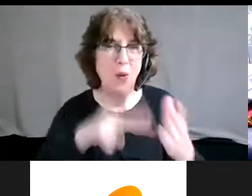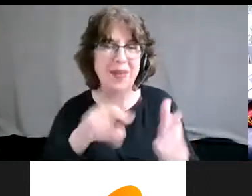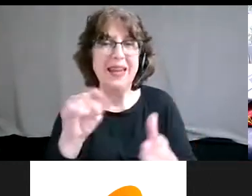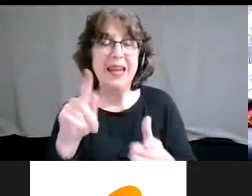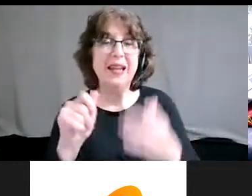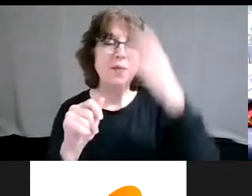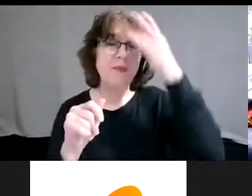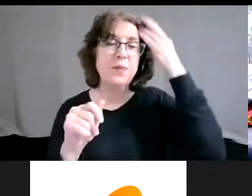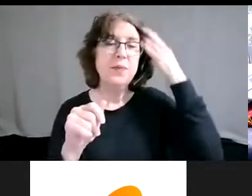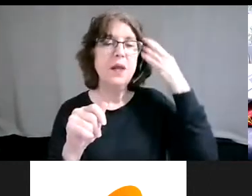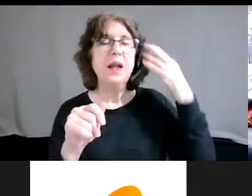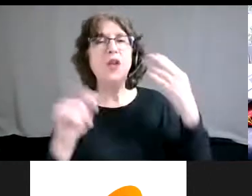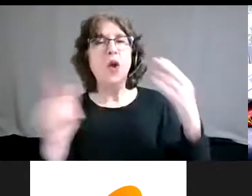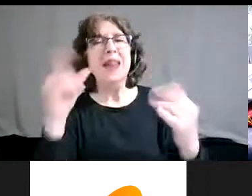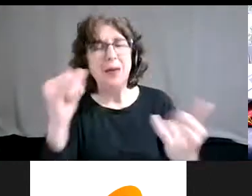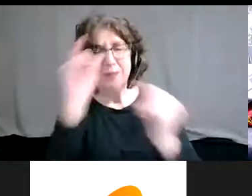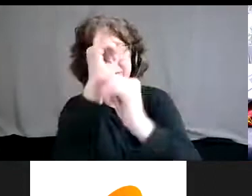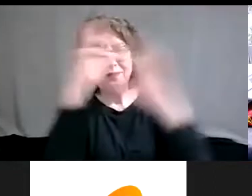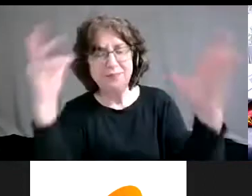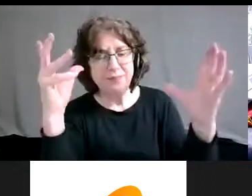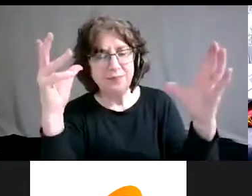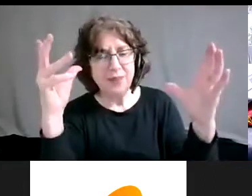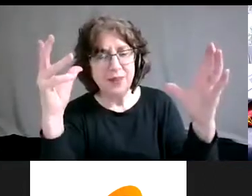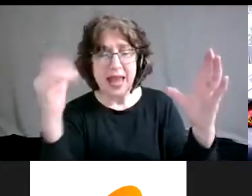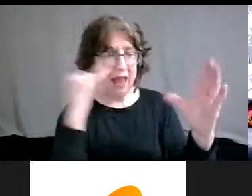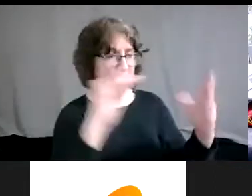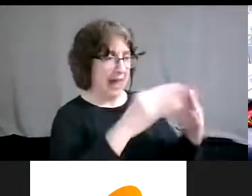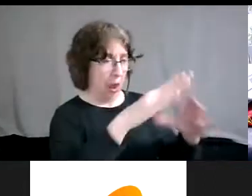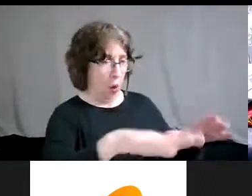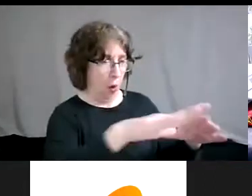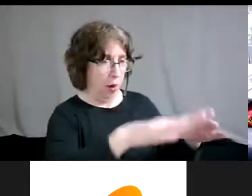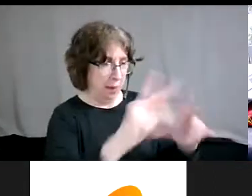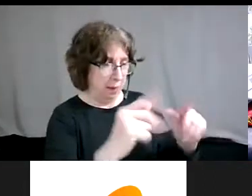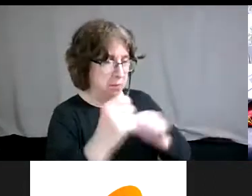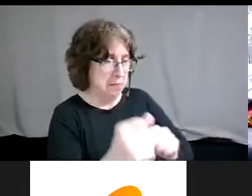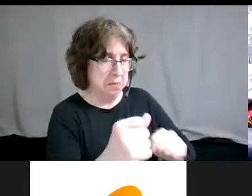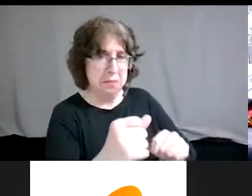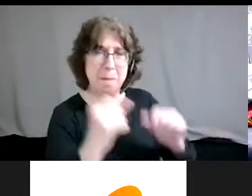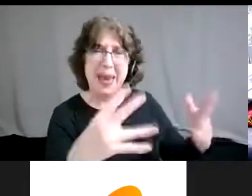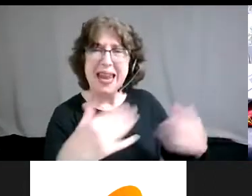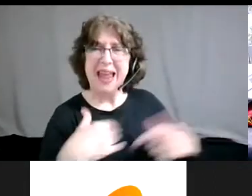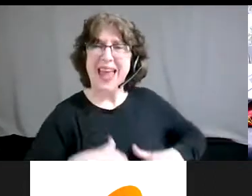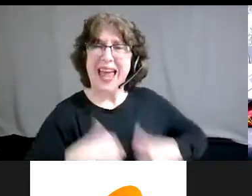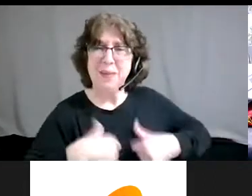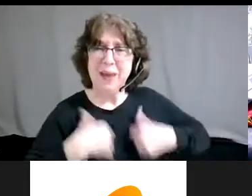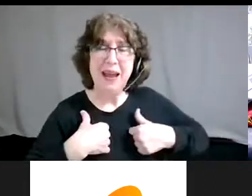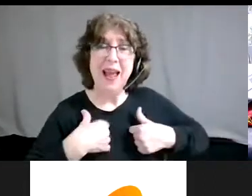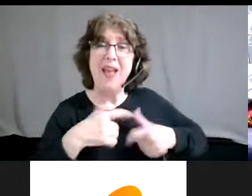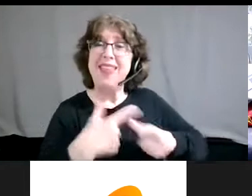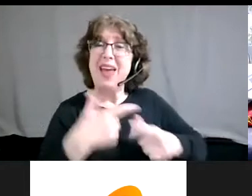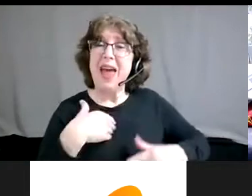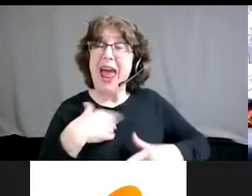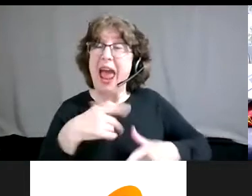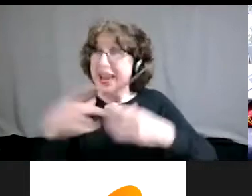there is a, a town of folks who have asthma and then there's a respiratory pandemic that comes